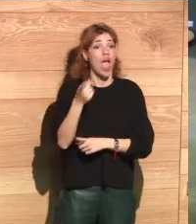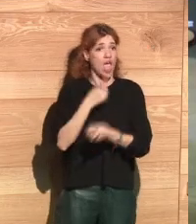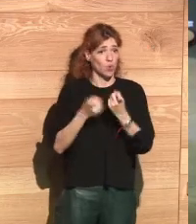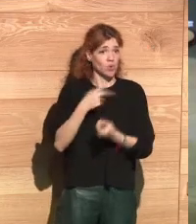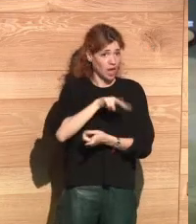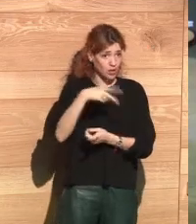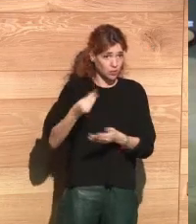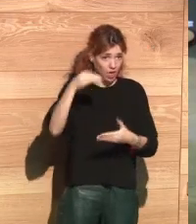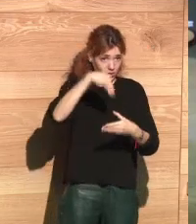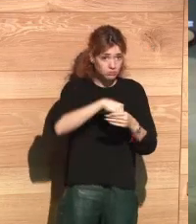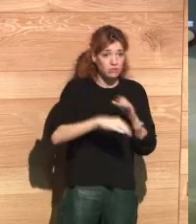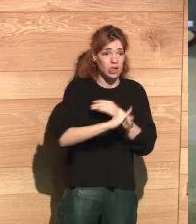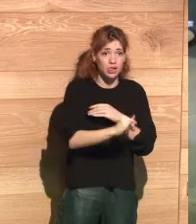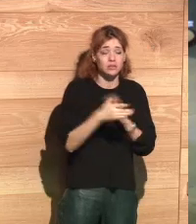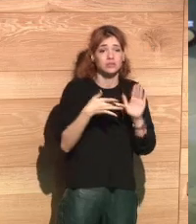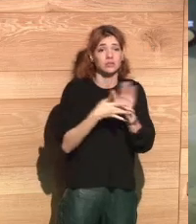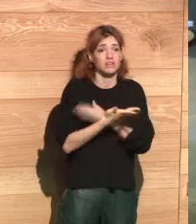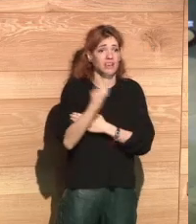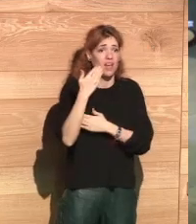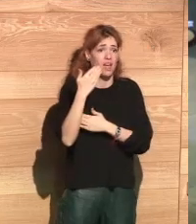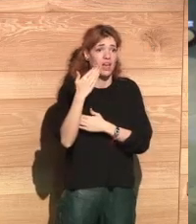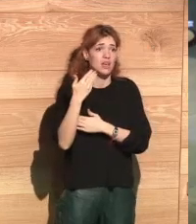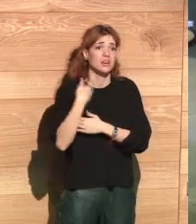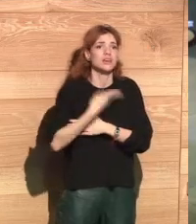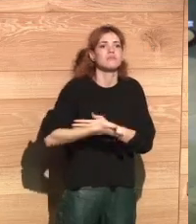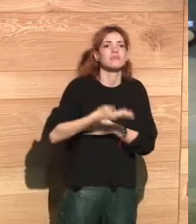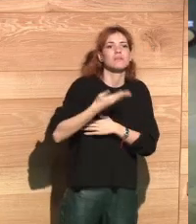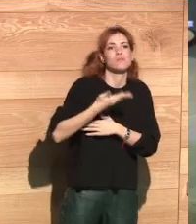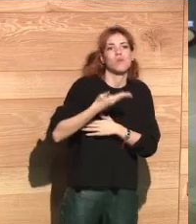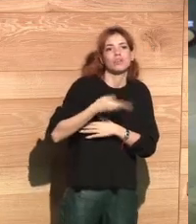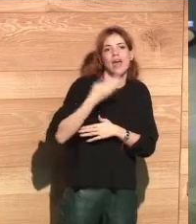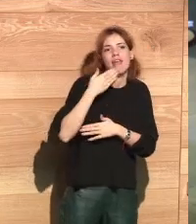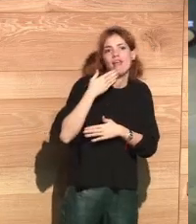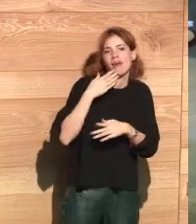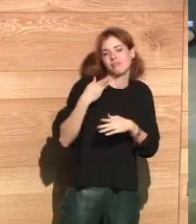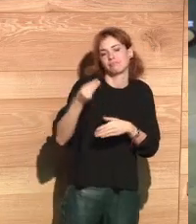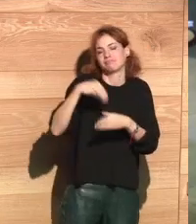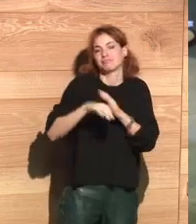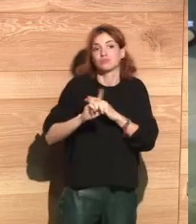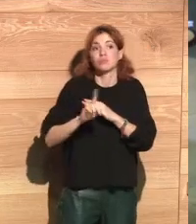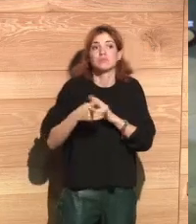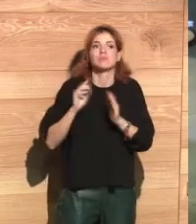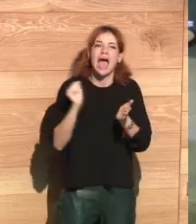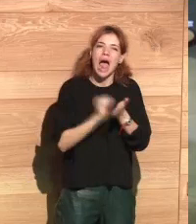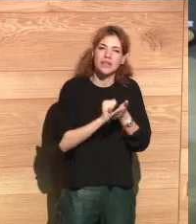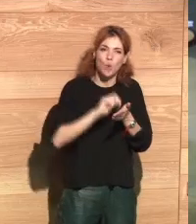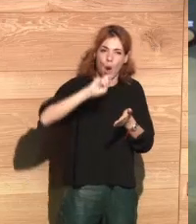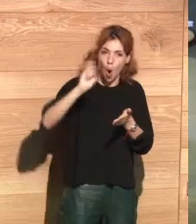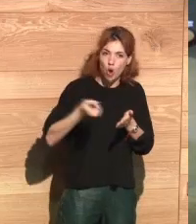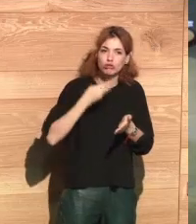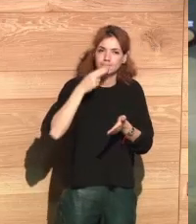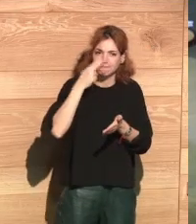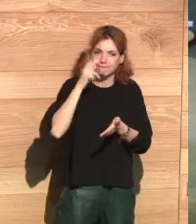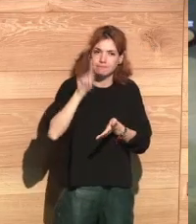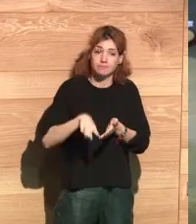young people are not concerned about privacy. This is one of the conclusions that we have seen in this survey, that there is no difference in the